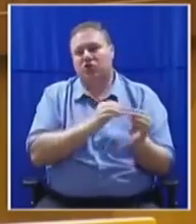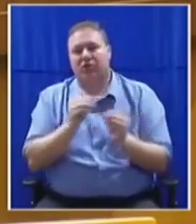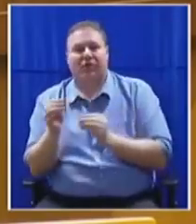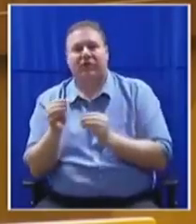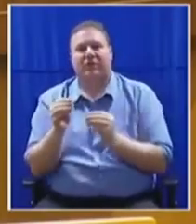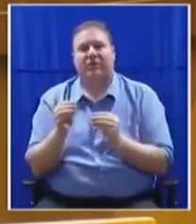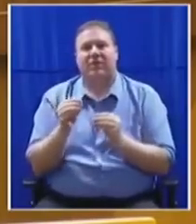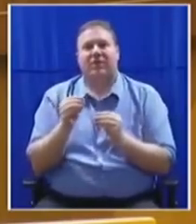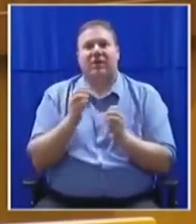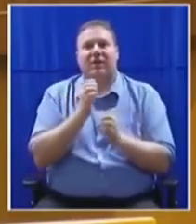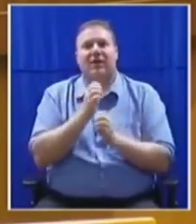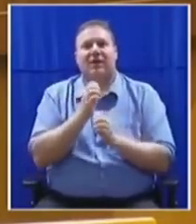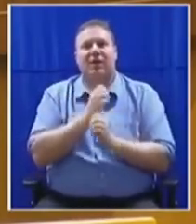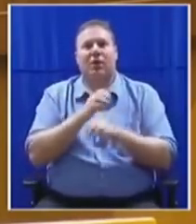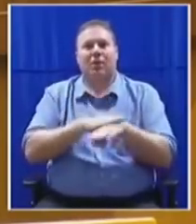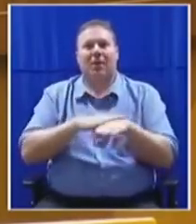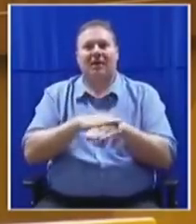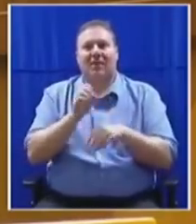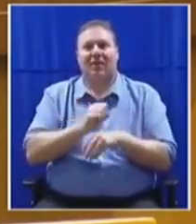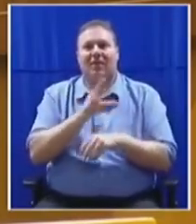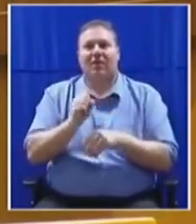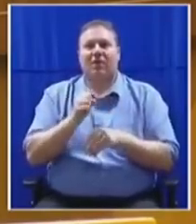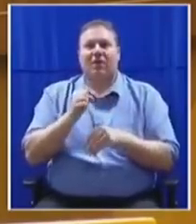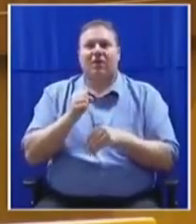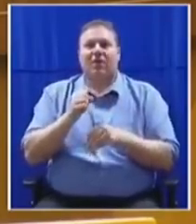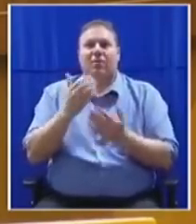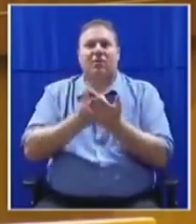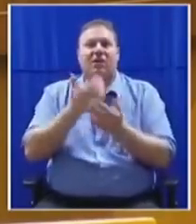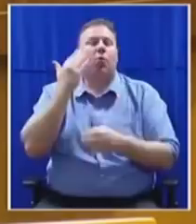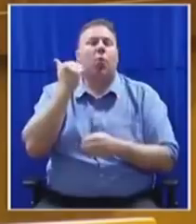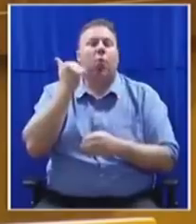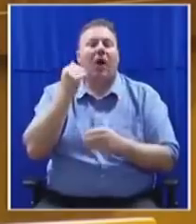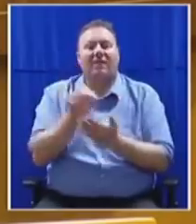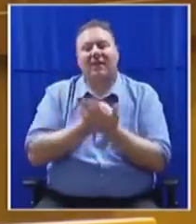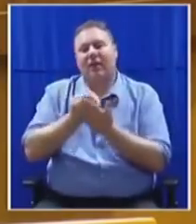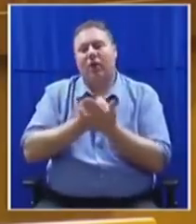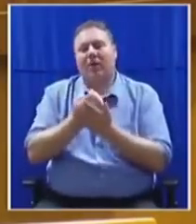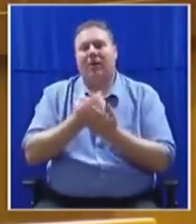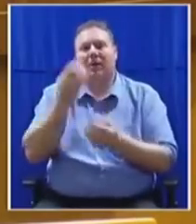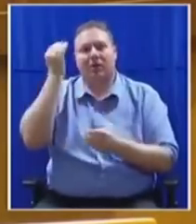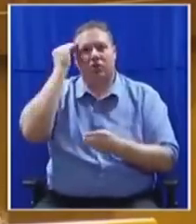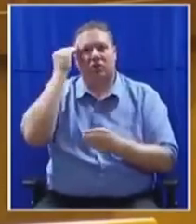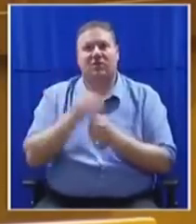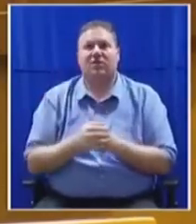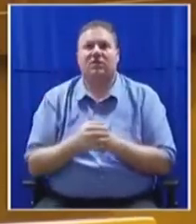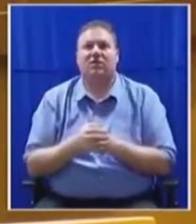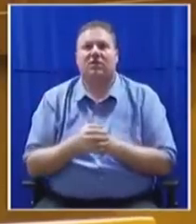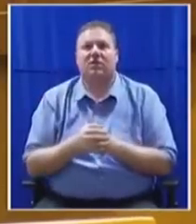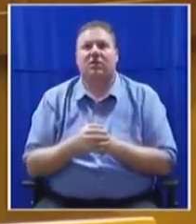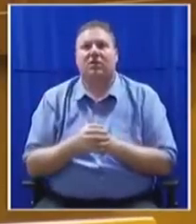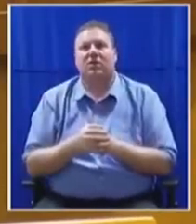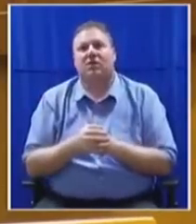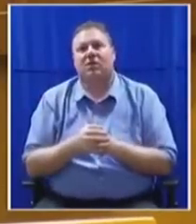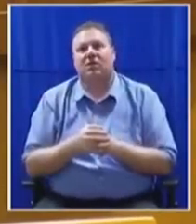basis of South Africa. It is just to protect white economic interest. And that is what has to be dealt with. And that can only be achieved